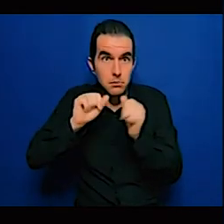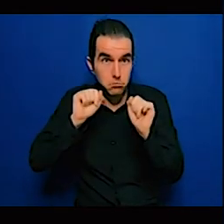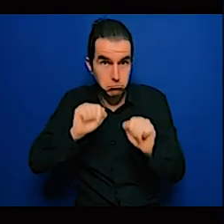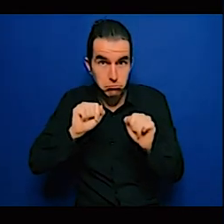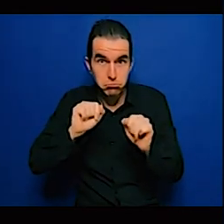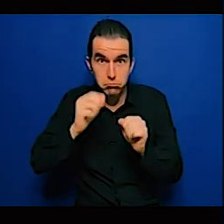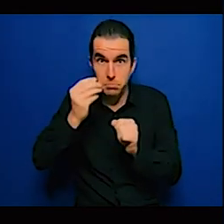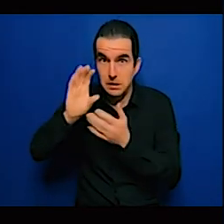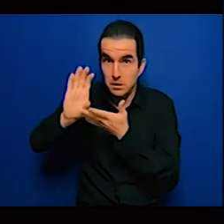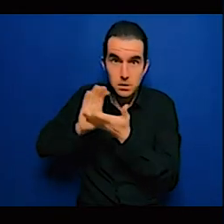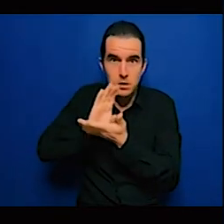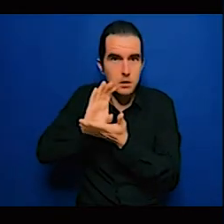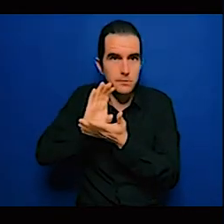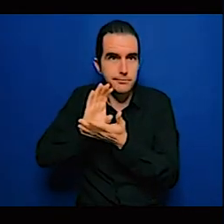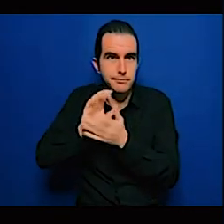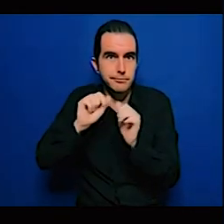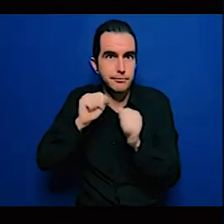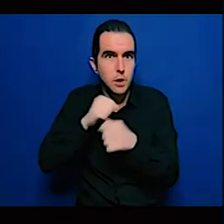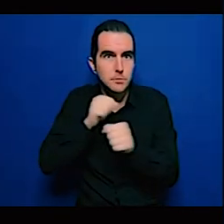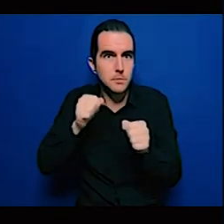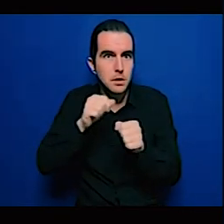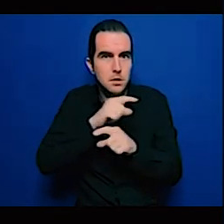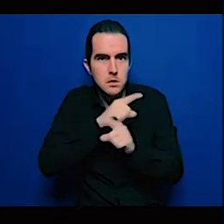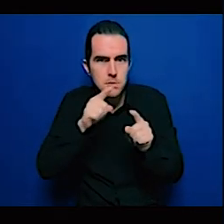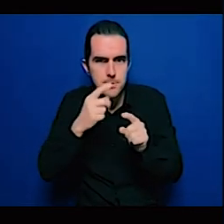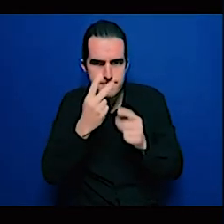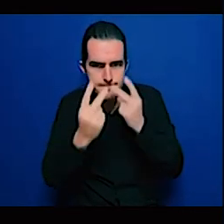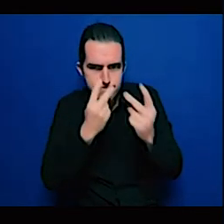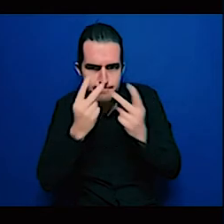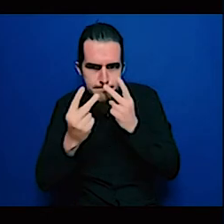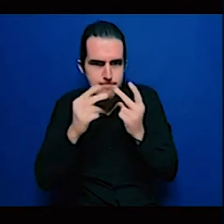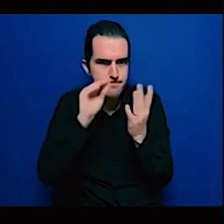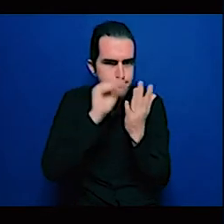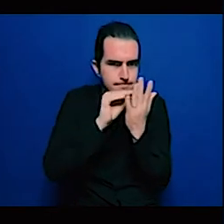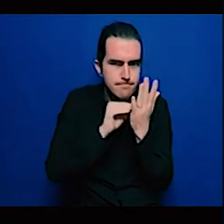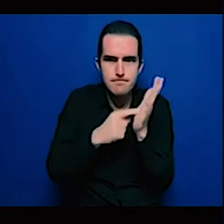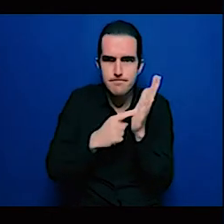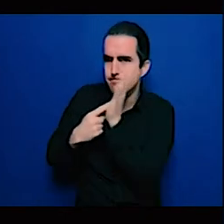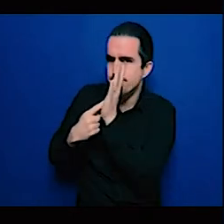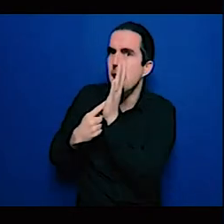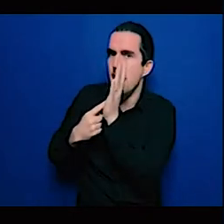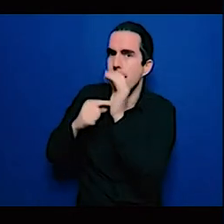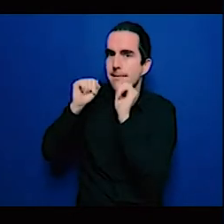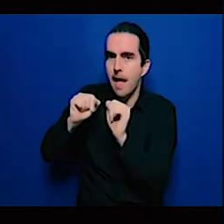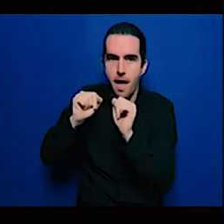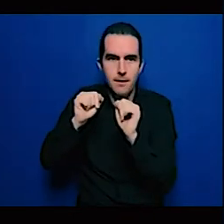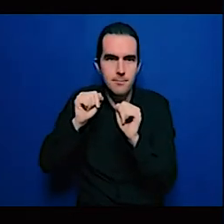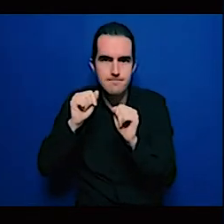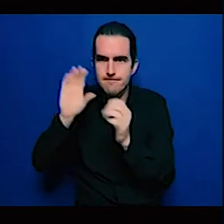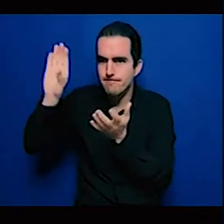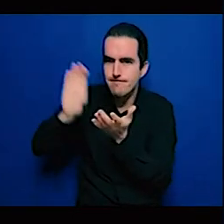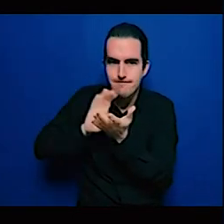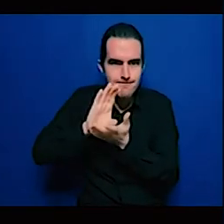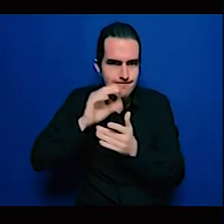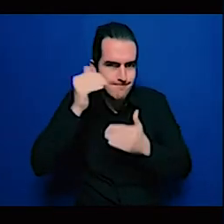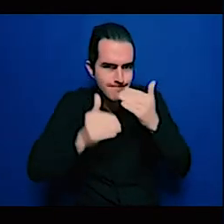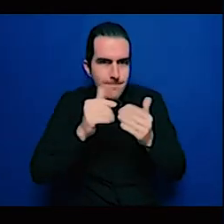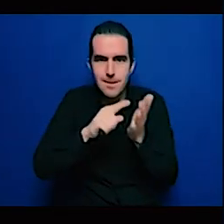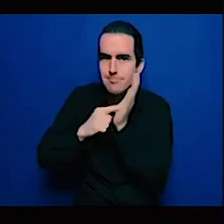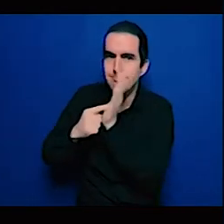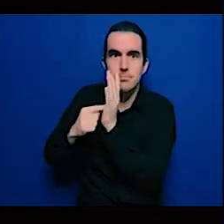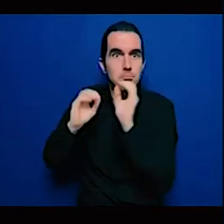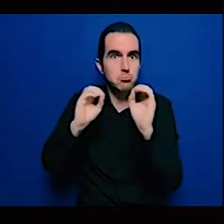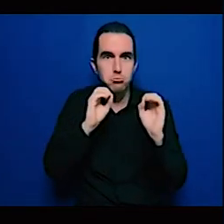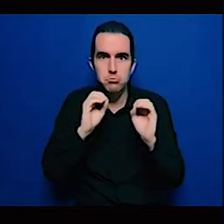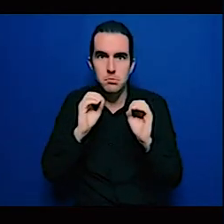in place, you cannot report on the money. And if you cannot report on the money, then you cannot use it, so at the